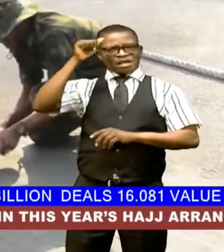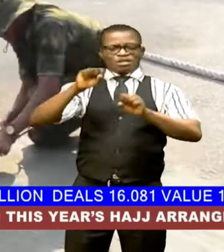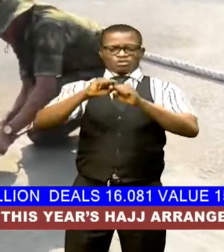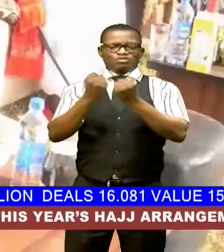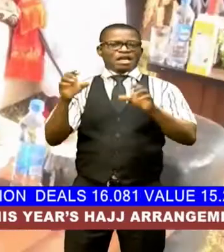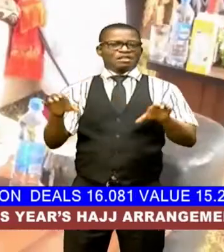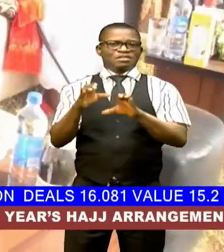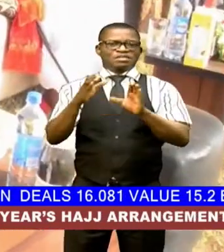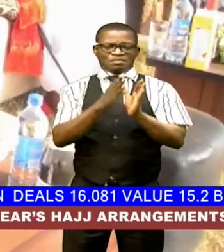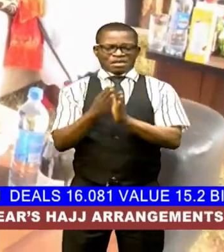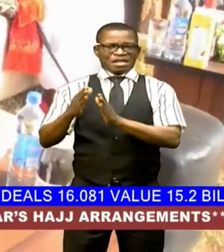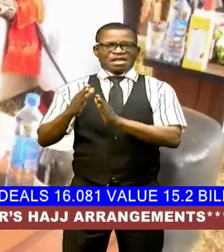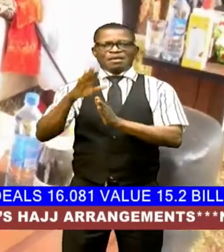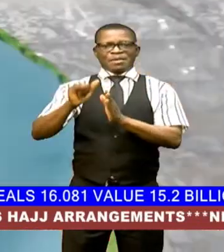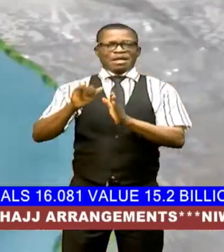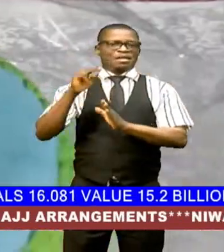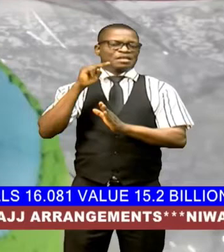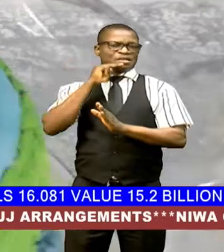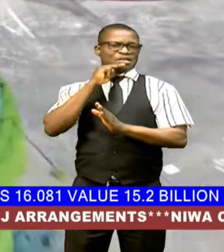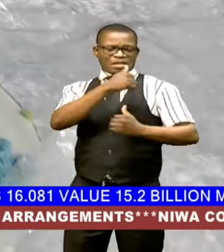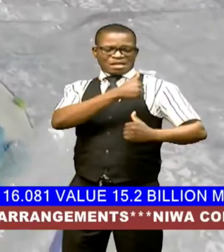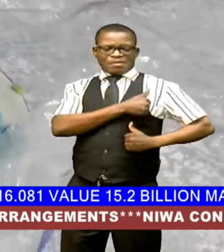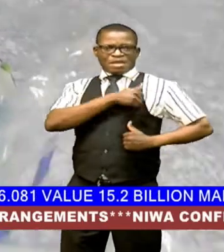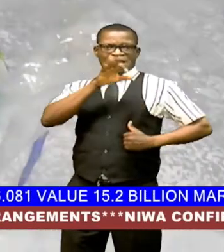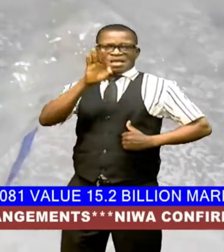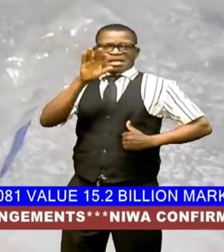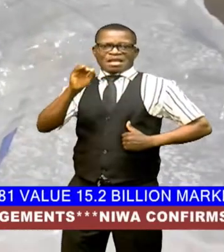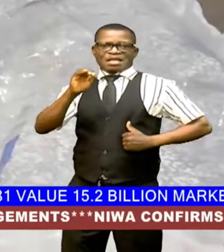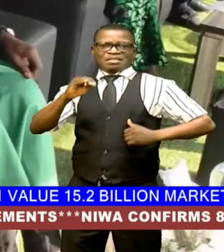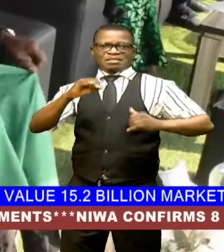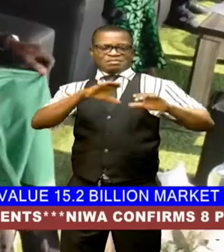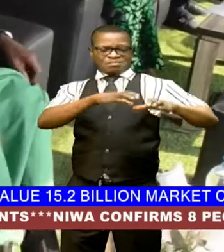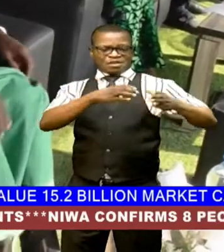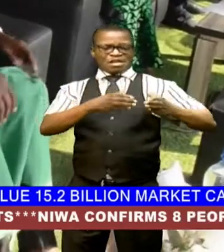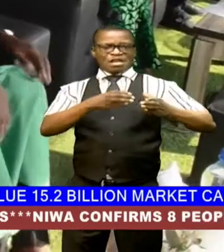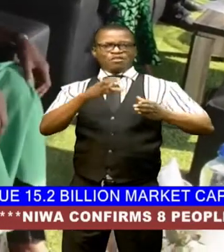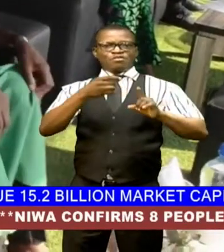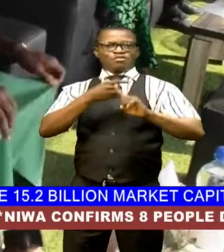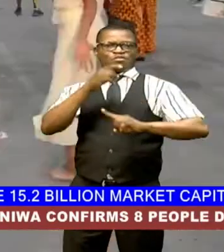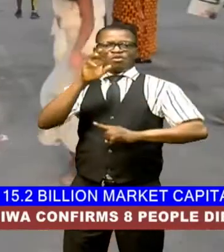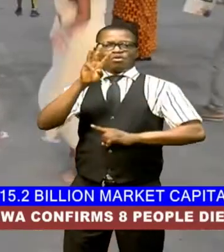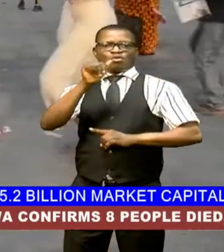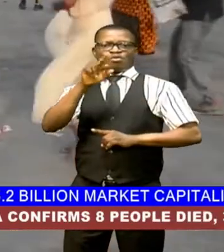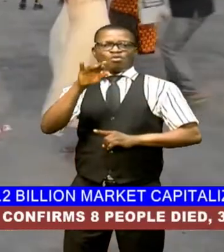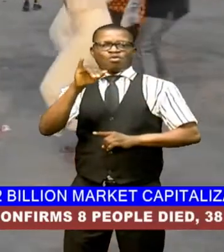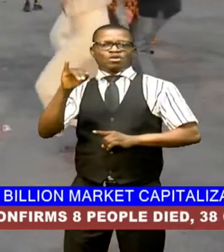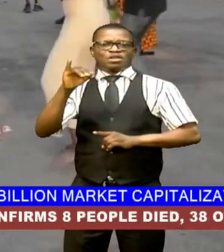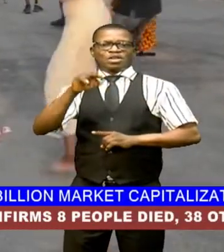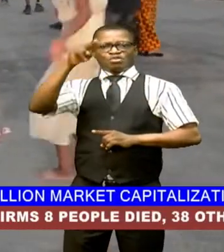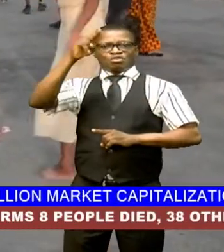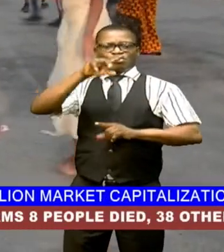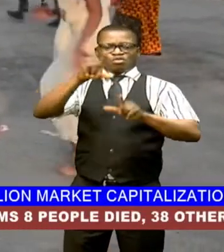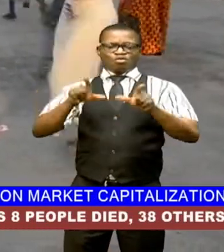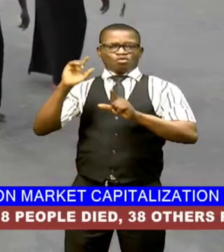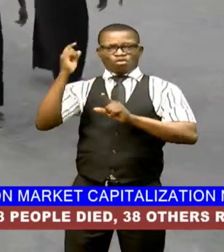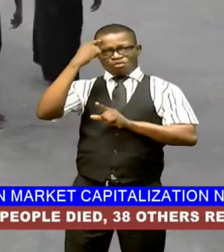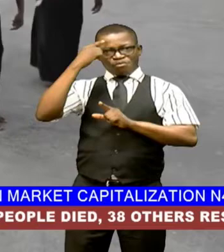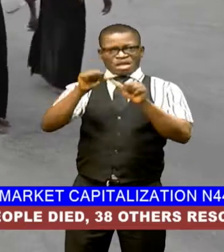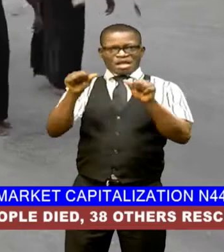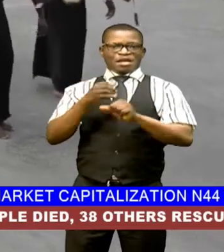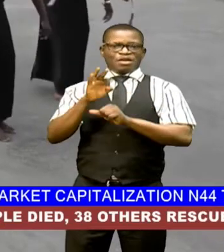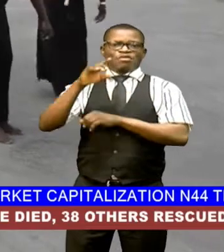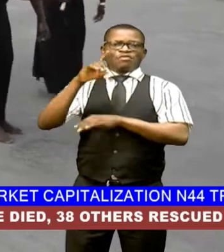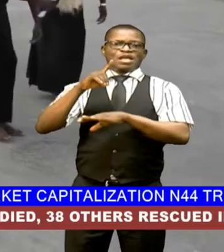organized by the nigerian army 90 amphibious battalion koko warren north local government area of delta state to celebrate the diverse